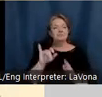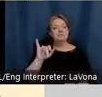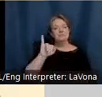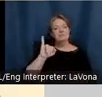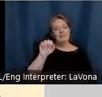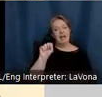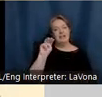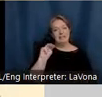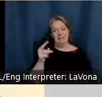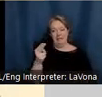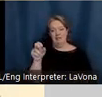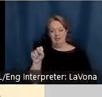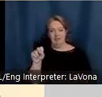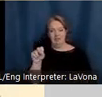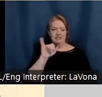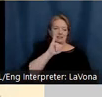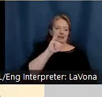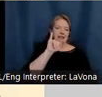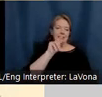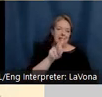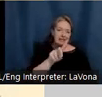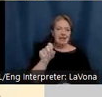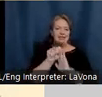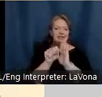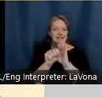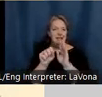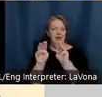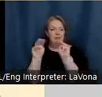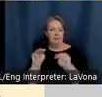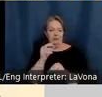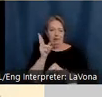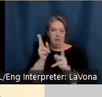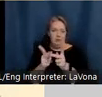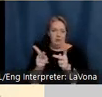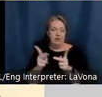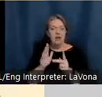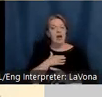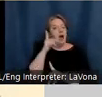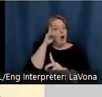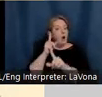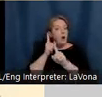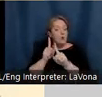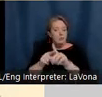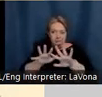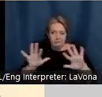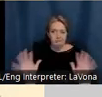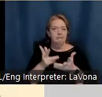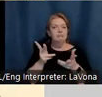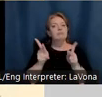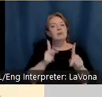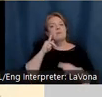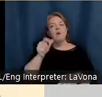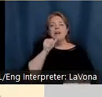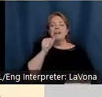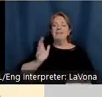ISMHS, our mission is to serve as a catalyst for informal, lifelong learning that connects to